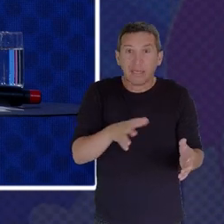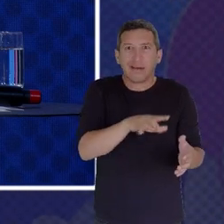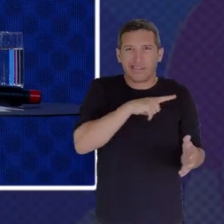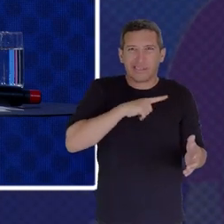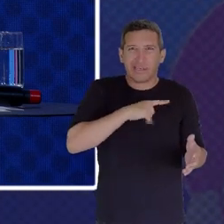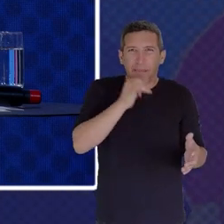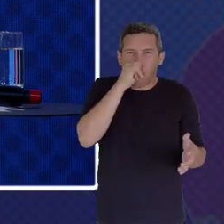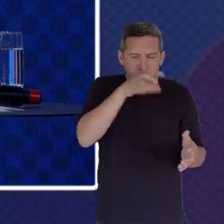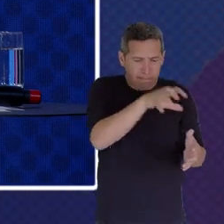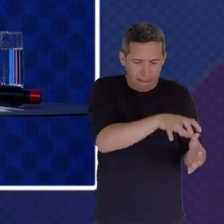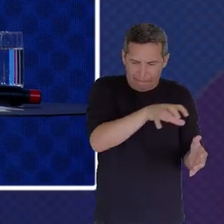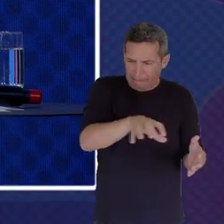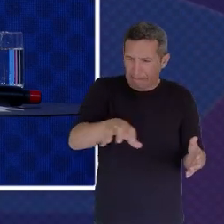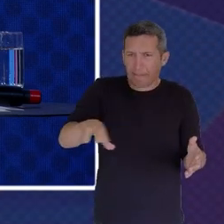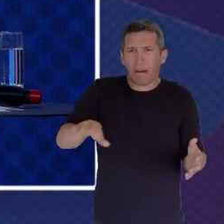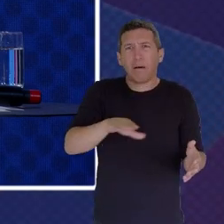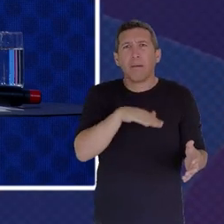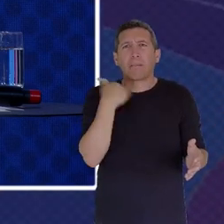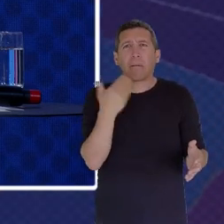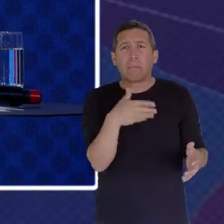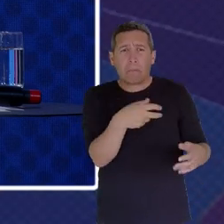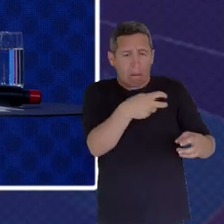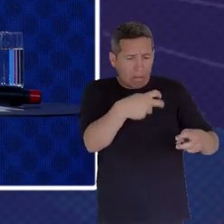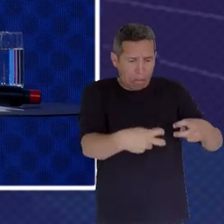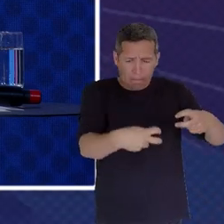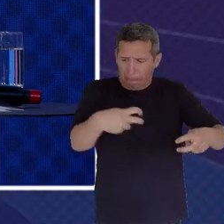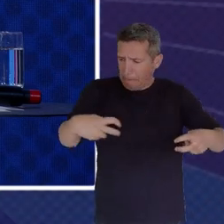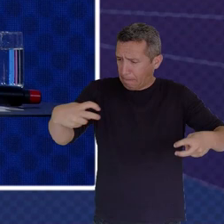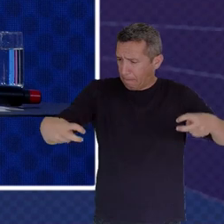Table For An Hour Dead